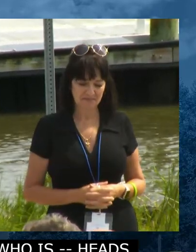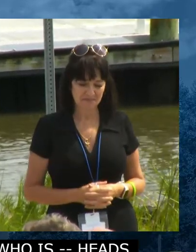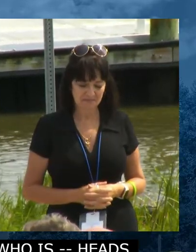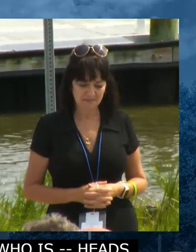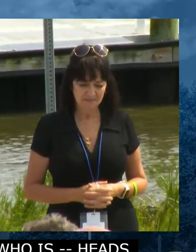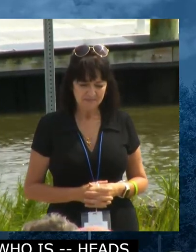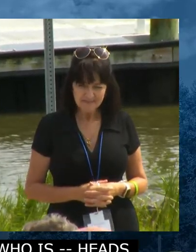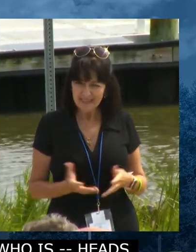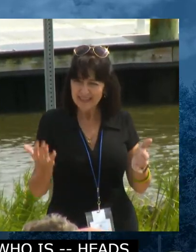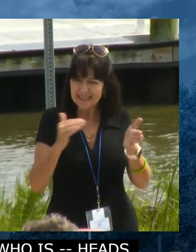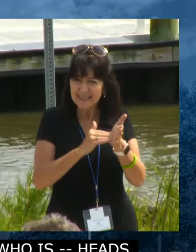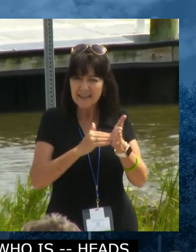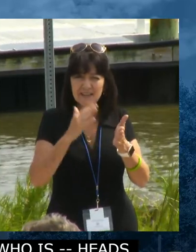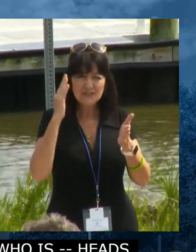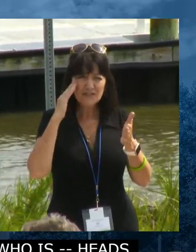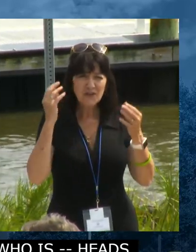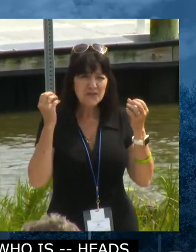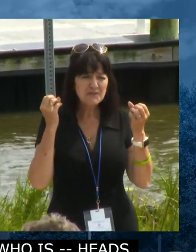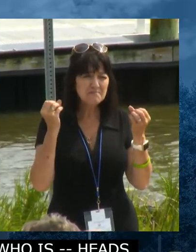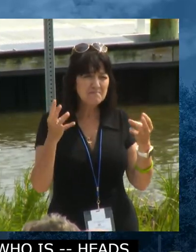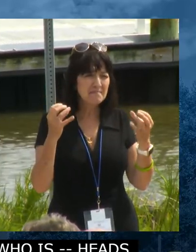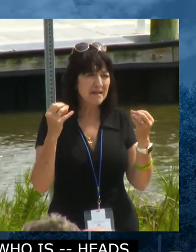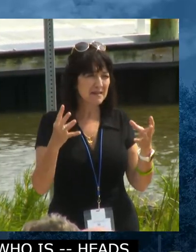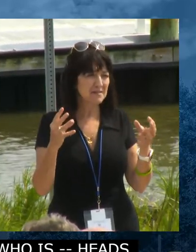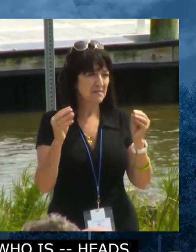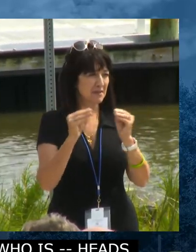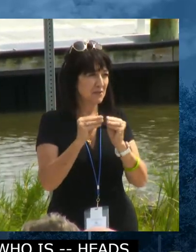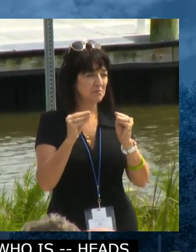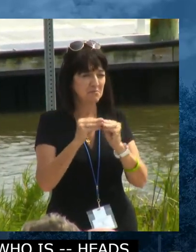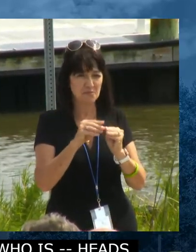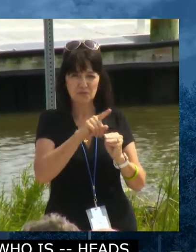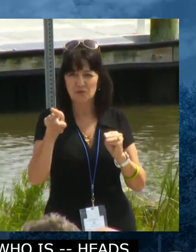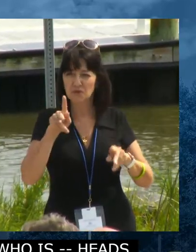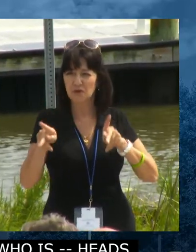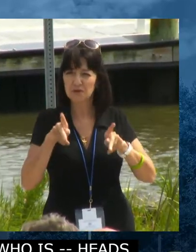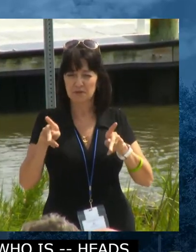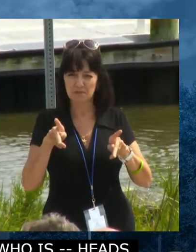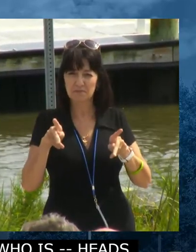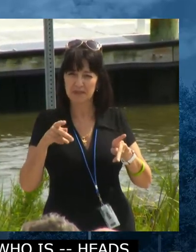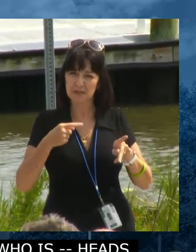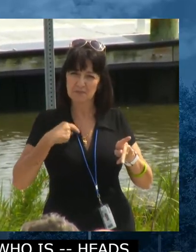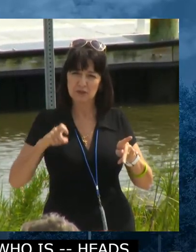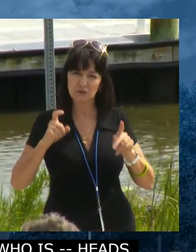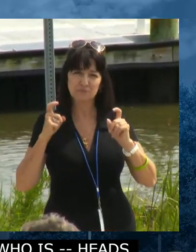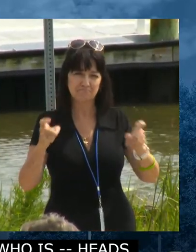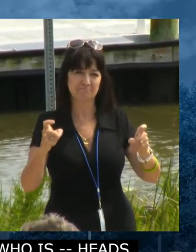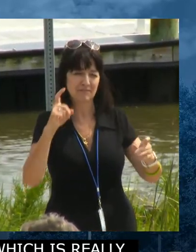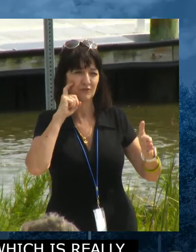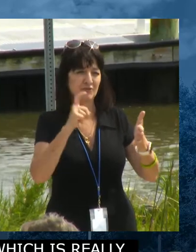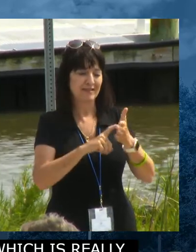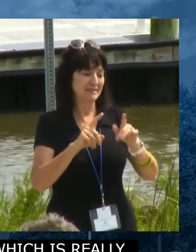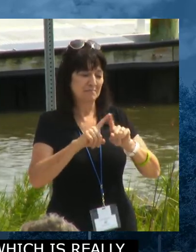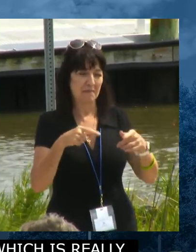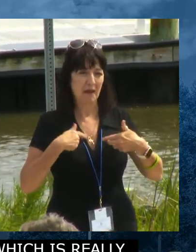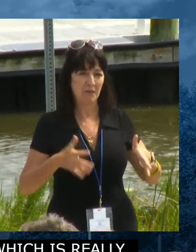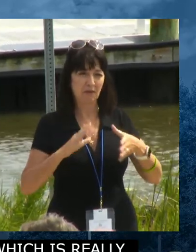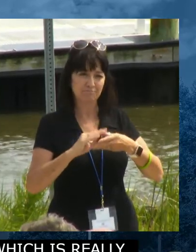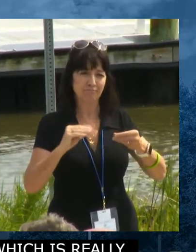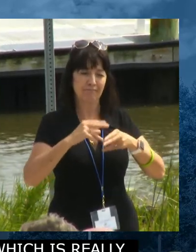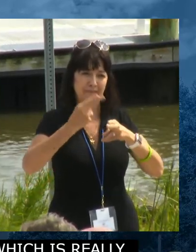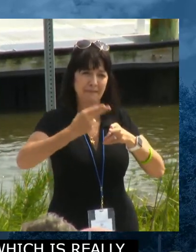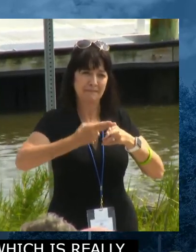again, I know there's many more that, that, uh, deserve recognition, but, uh, I promised everyone we wouldn't be here all day. So,